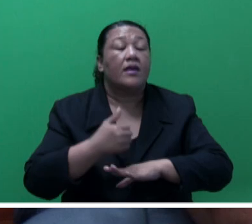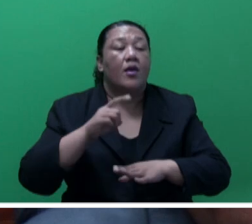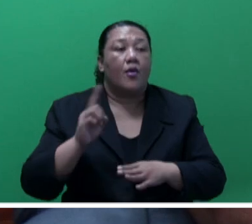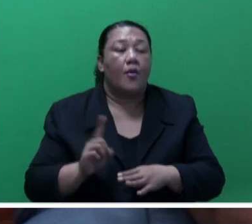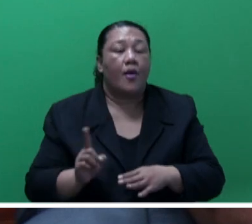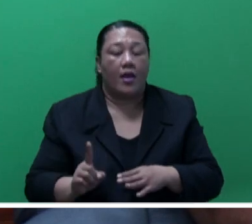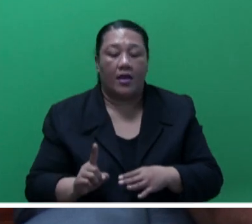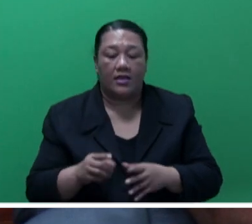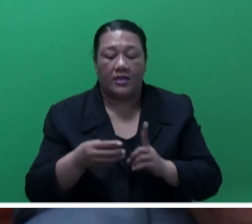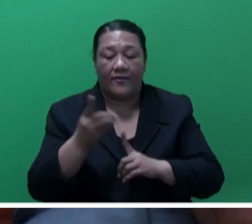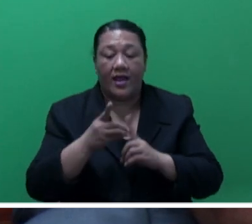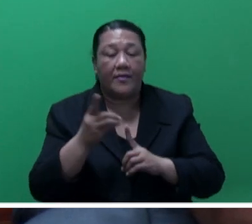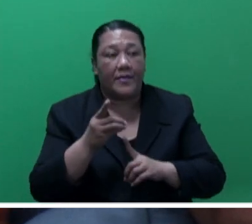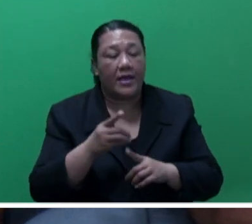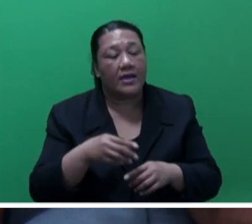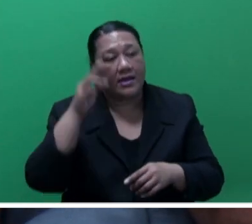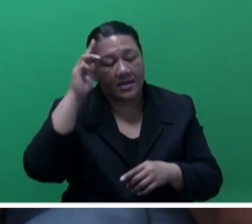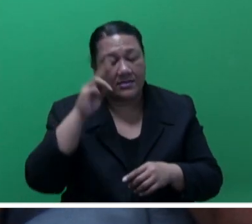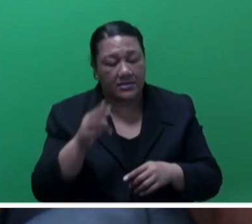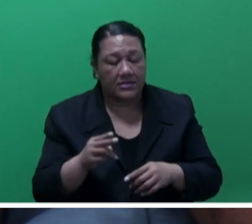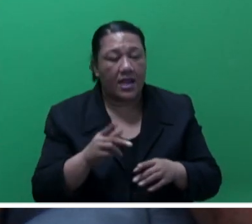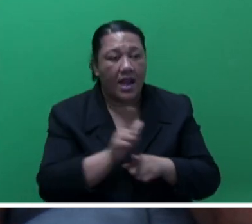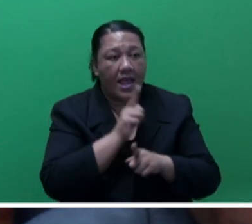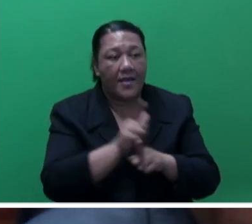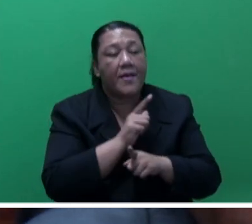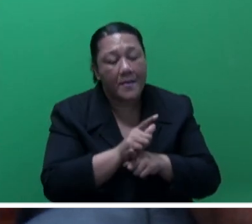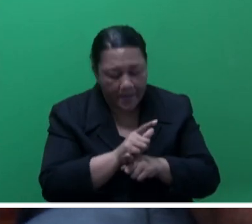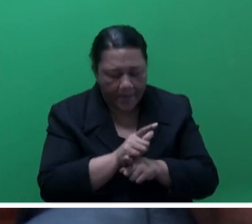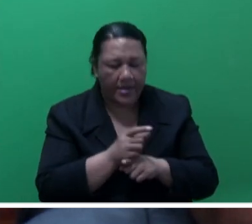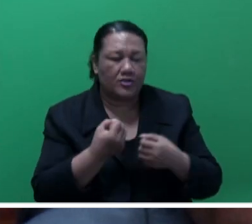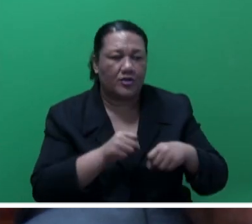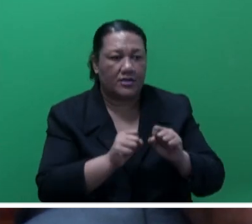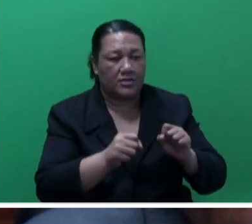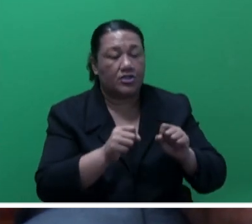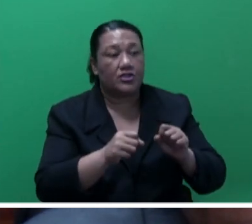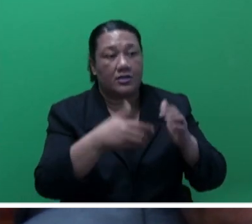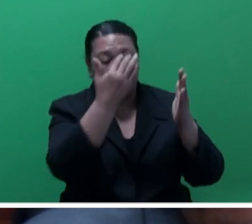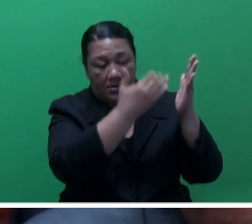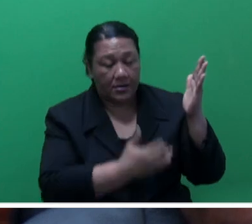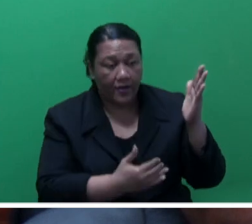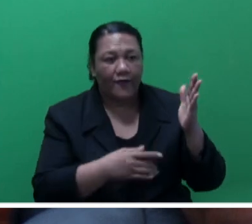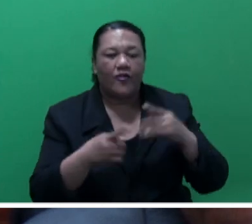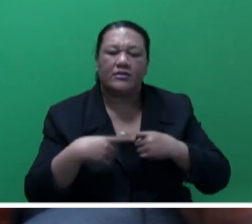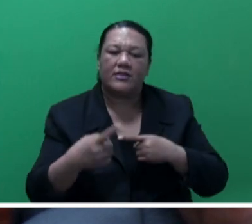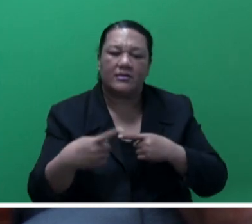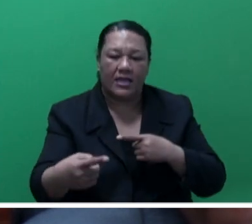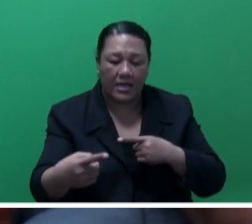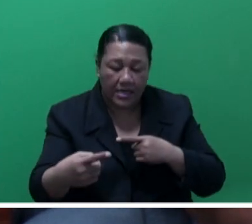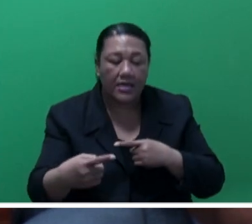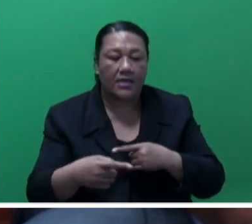Fiji National Labour Mobility Policy Framework and strategy for sustainable development and climate resilience.